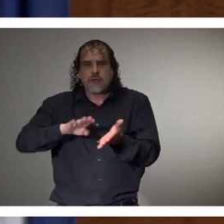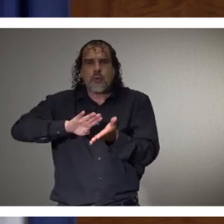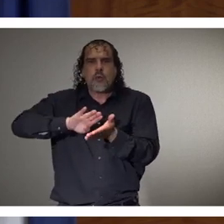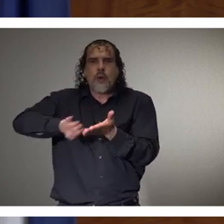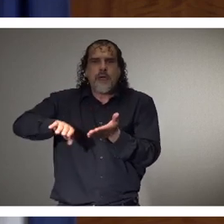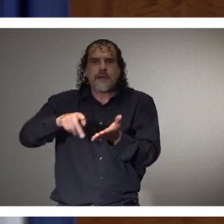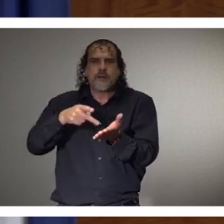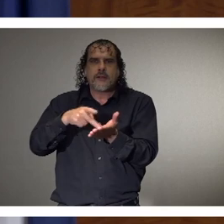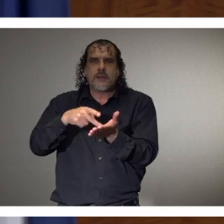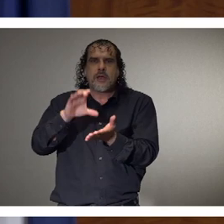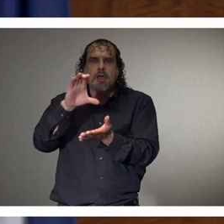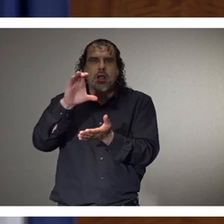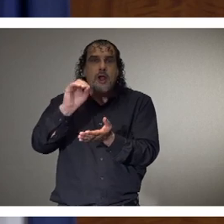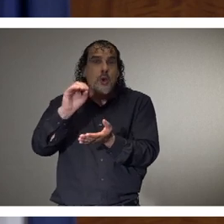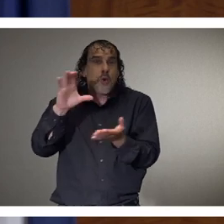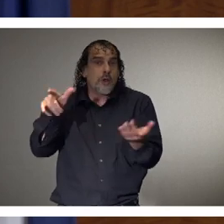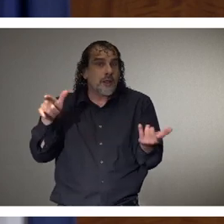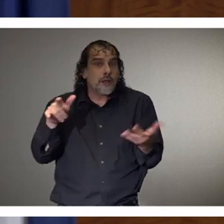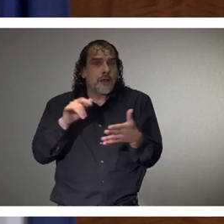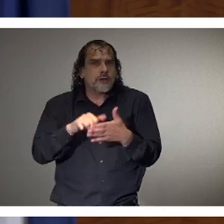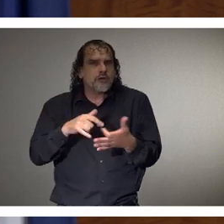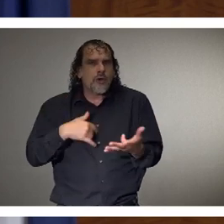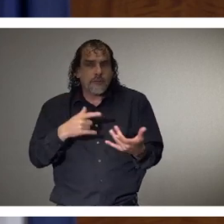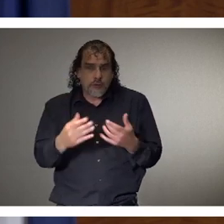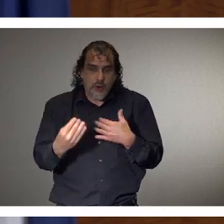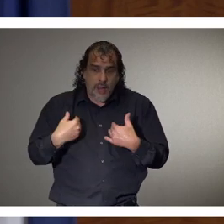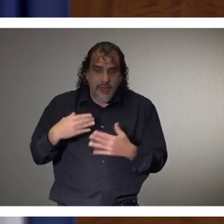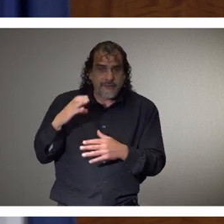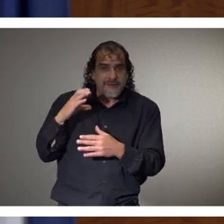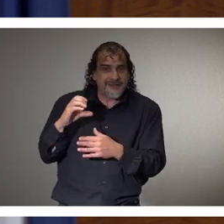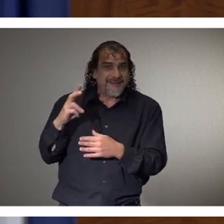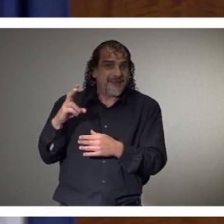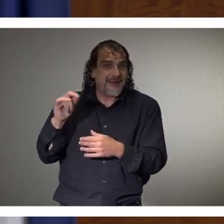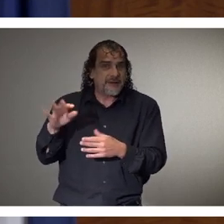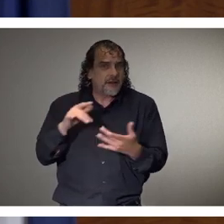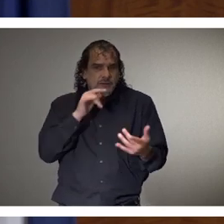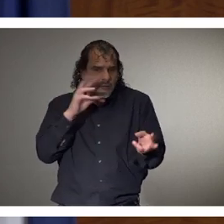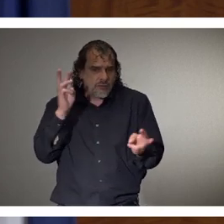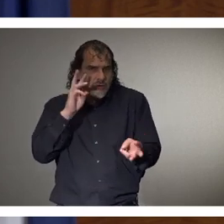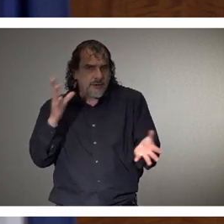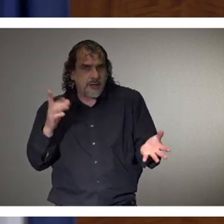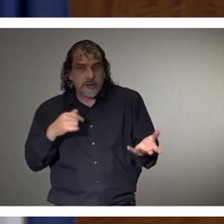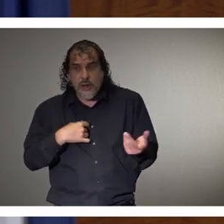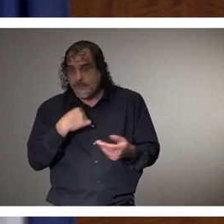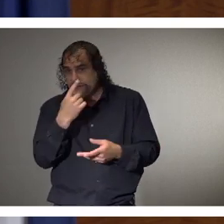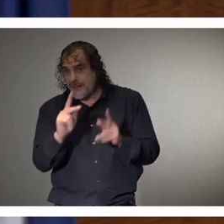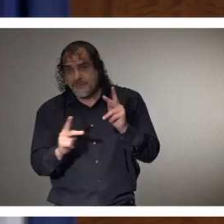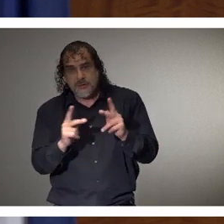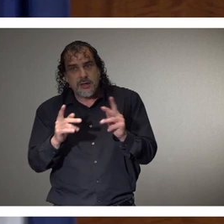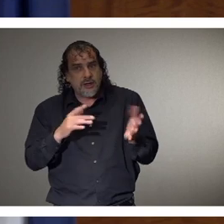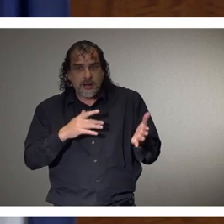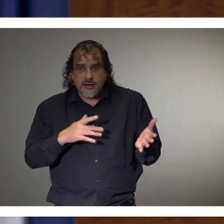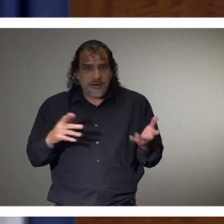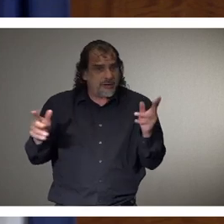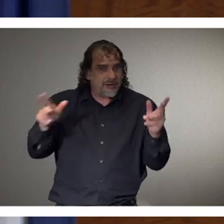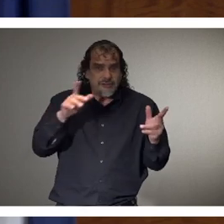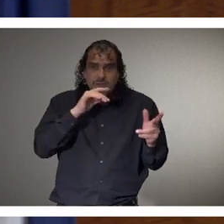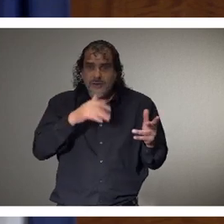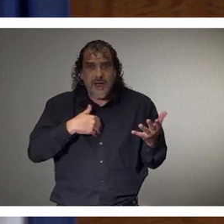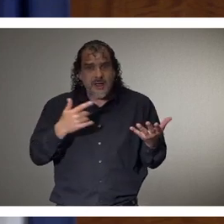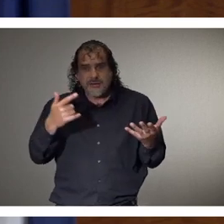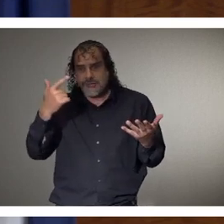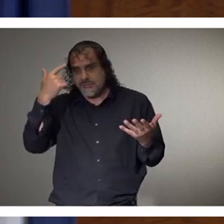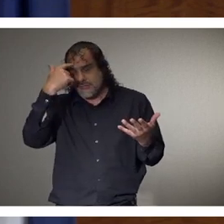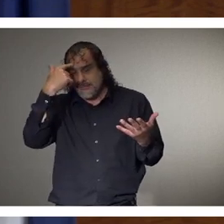uh, for those that are affected by COVID-19. And so what I would say the people of Mississippi is do not allow, um,